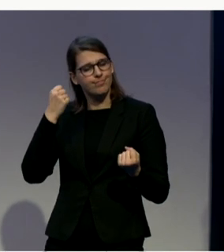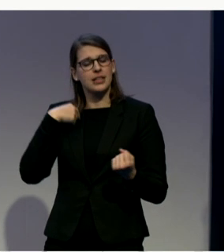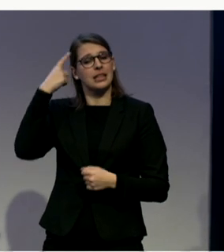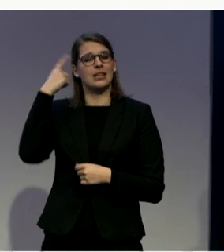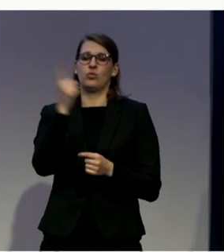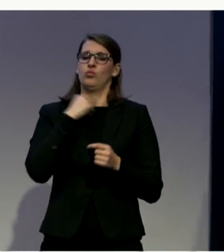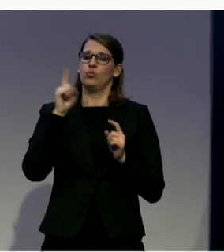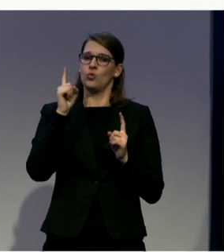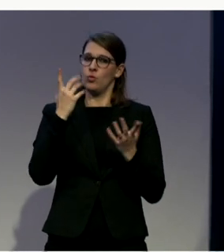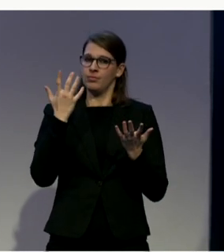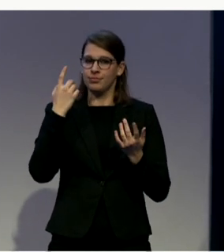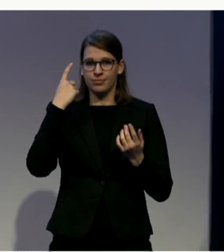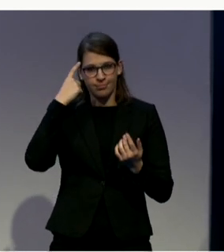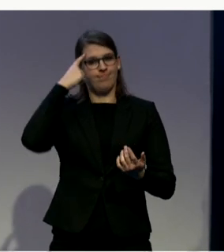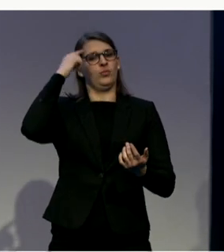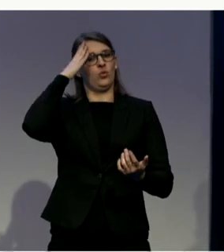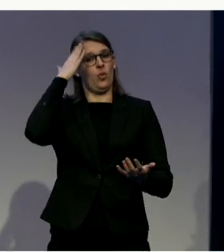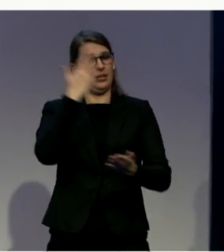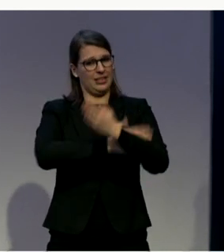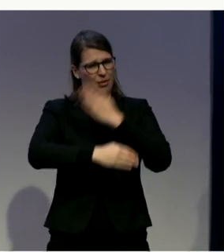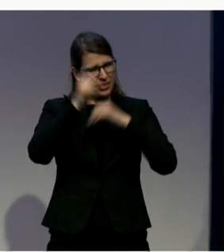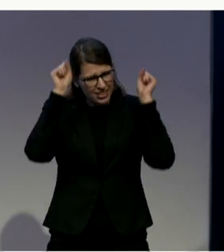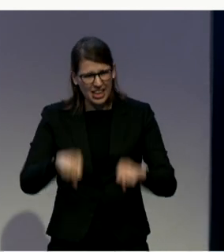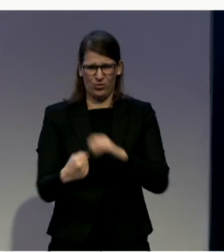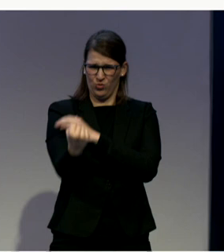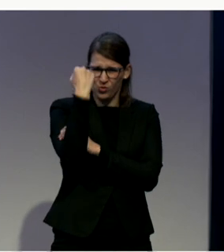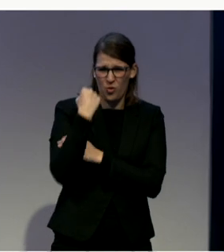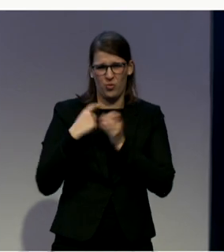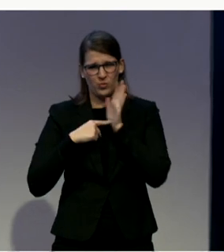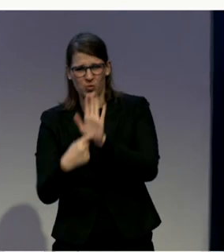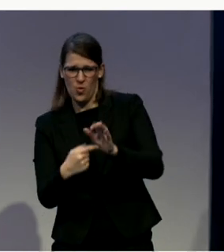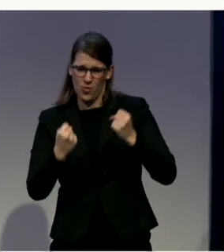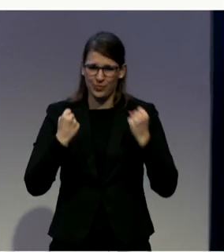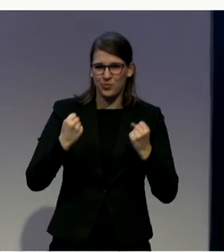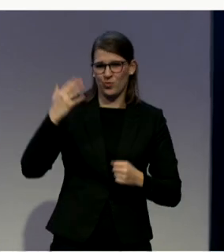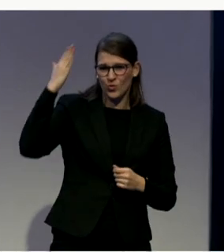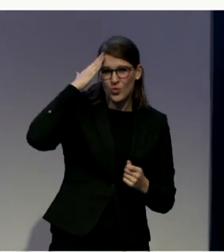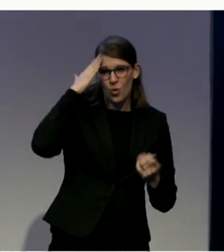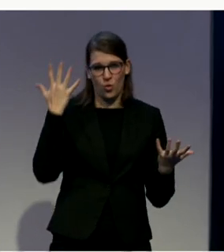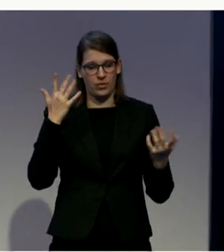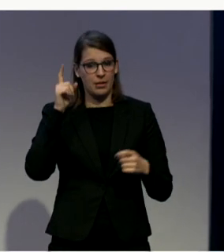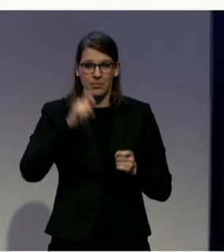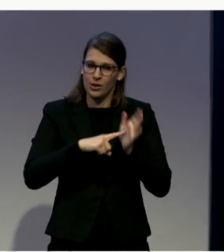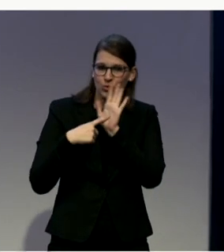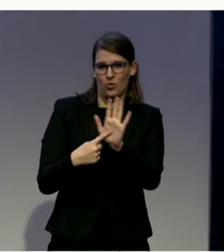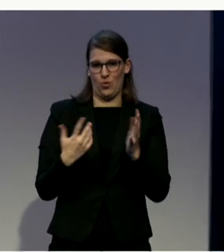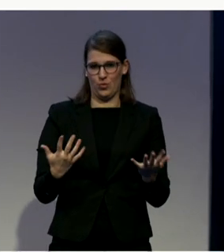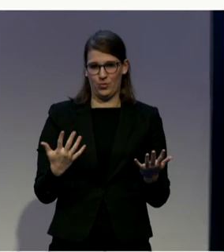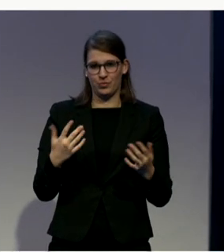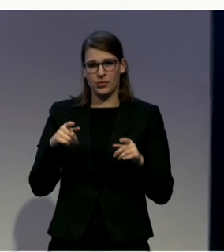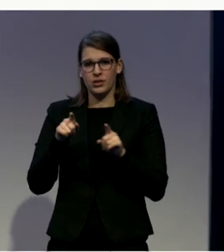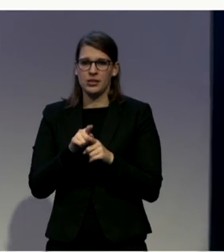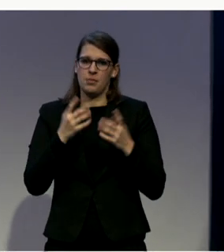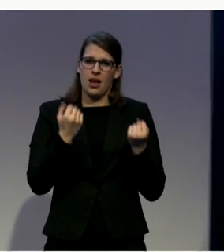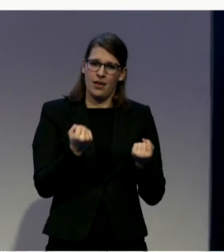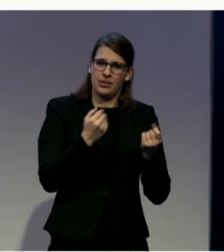use it in the proper way. Of course, to develop service compliance CRPD all around the world, we need